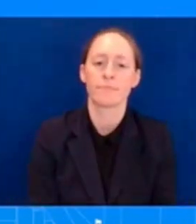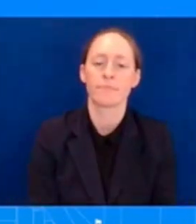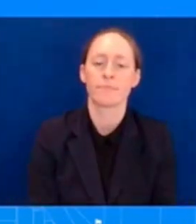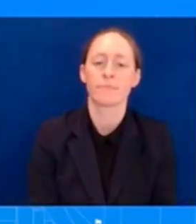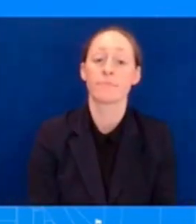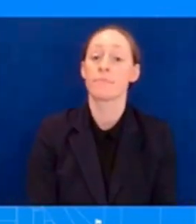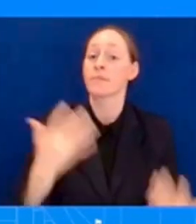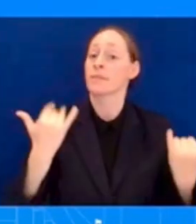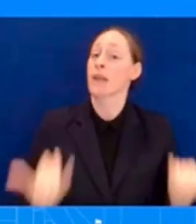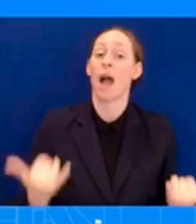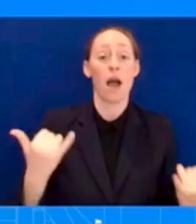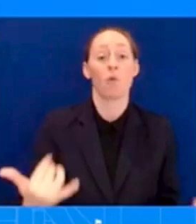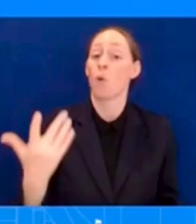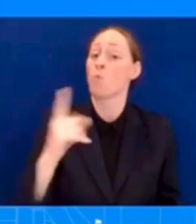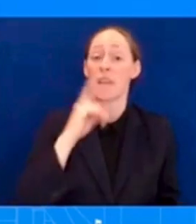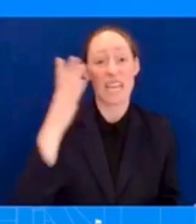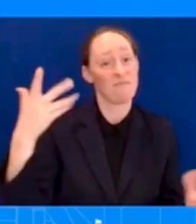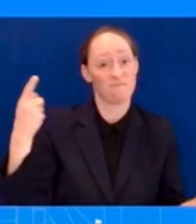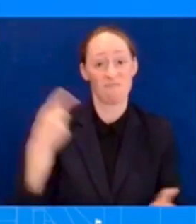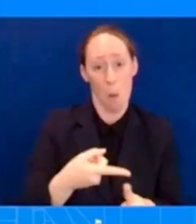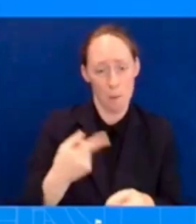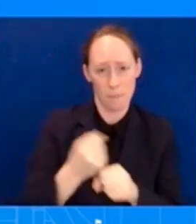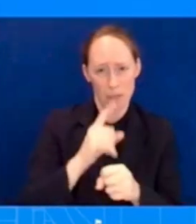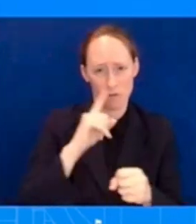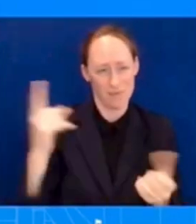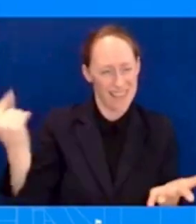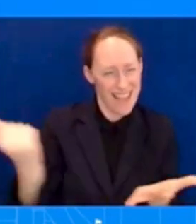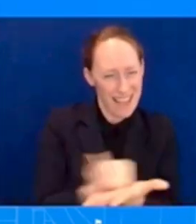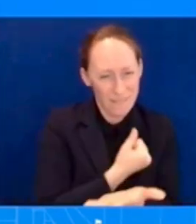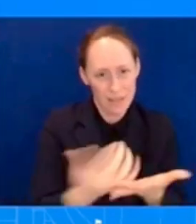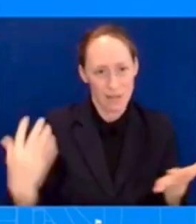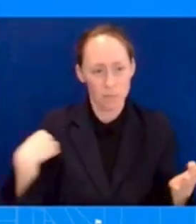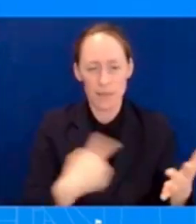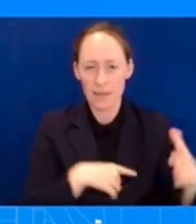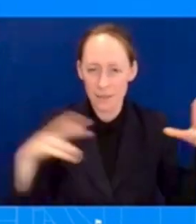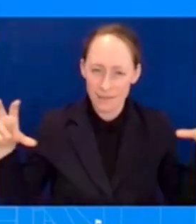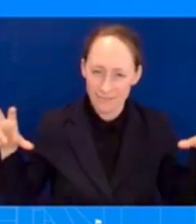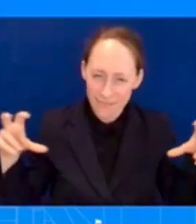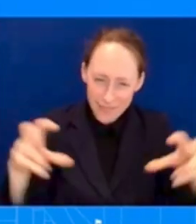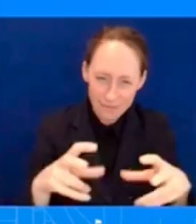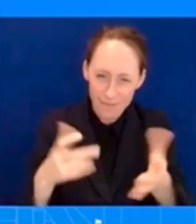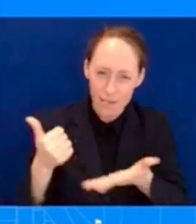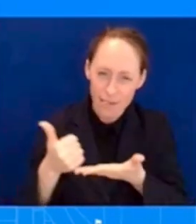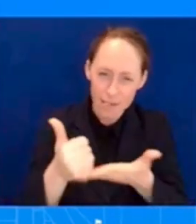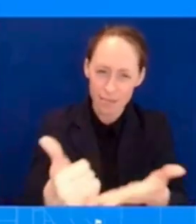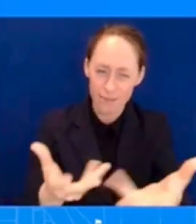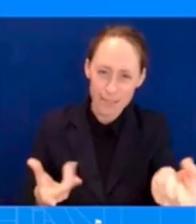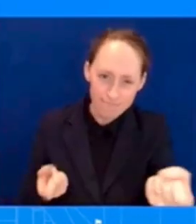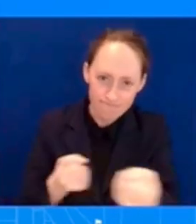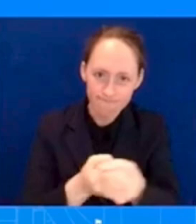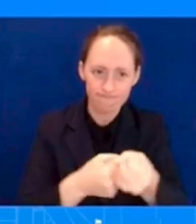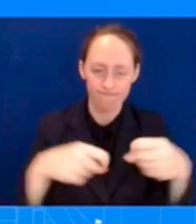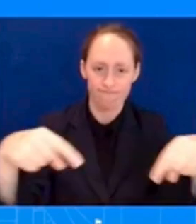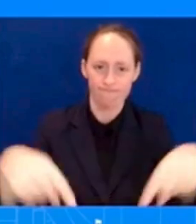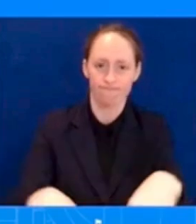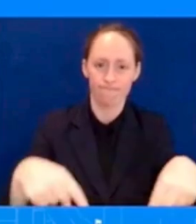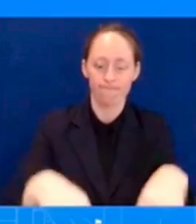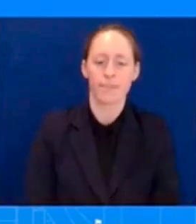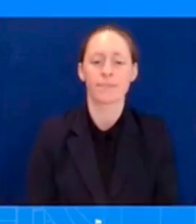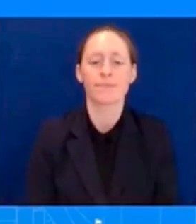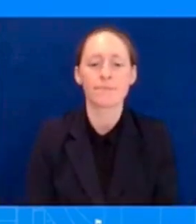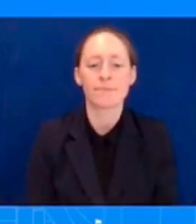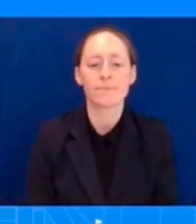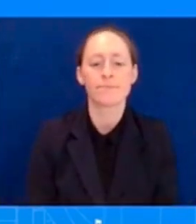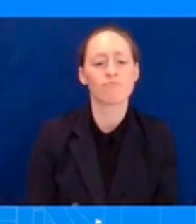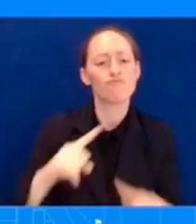all of the traditional programs that we do in the continental united states and so we are working very closely with the governor to better understand all available